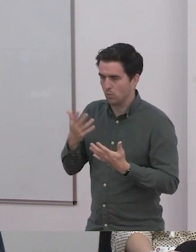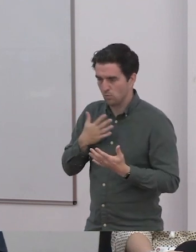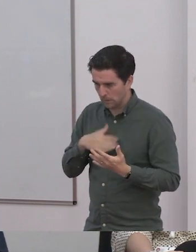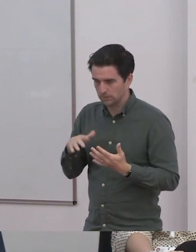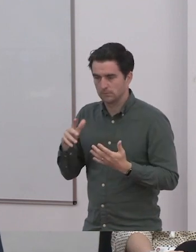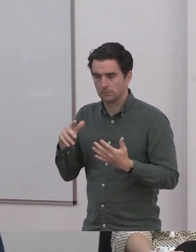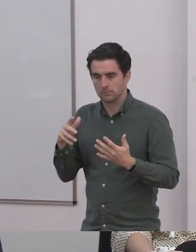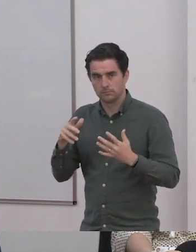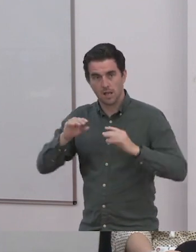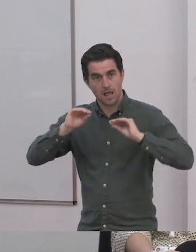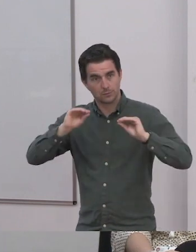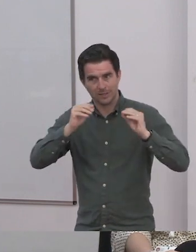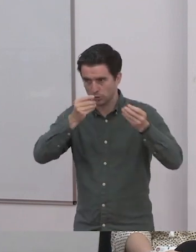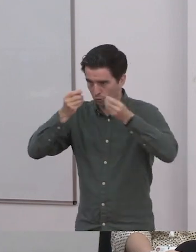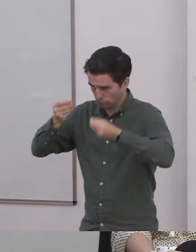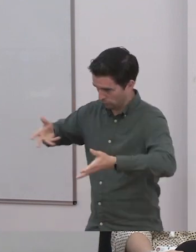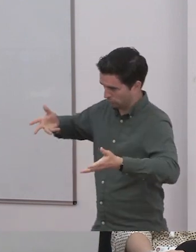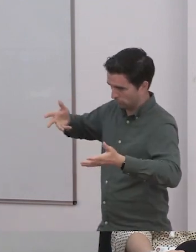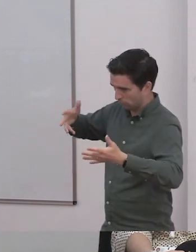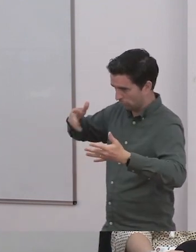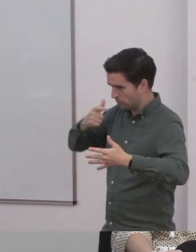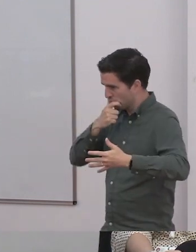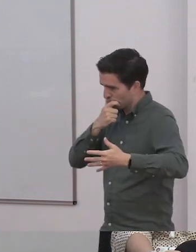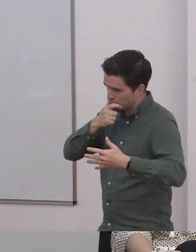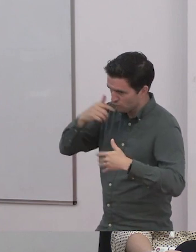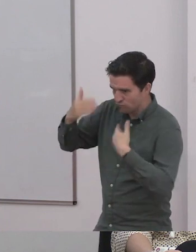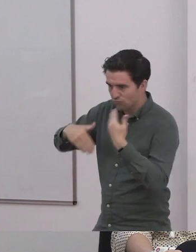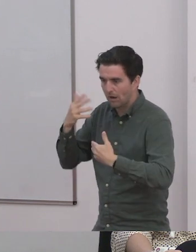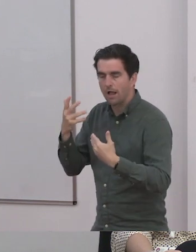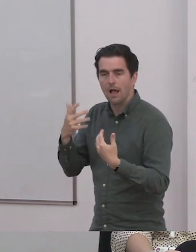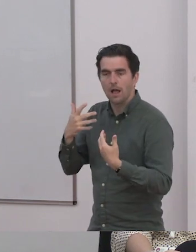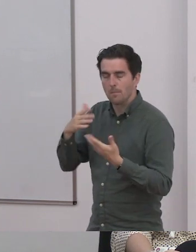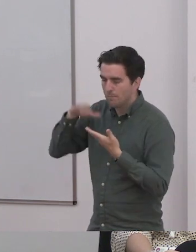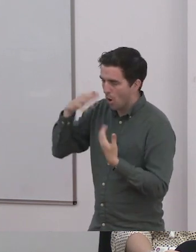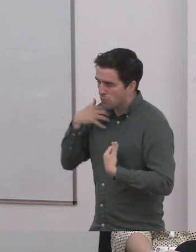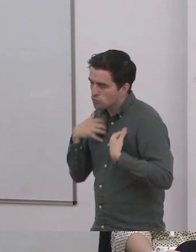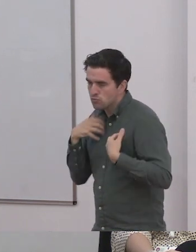interesting places. Let them ask the interesting questions. And ask the questions with them.